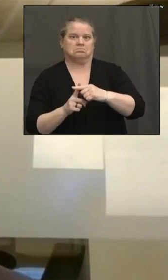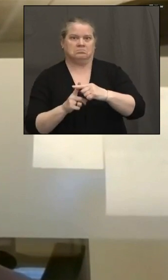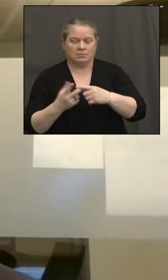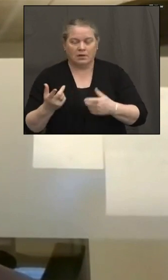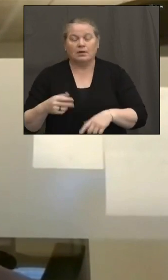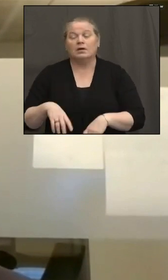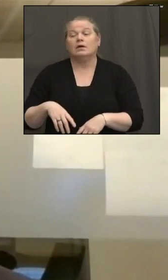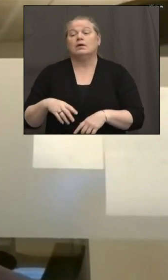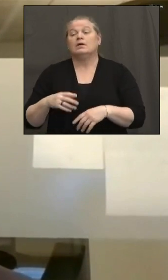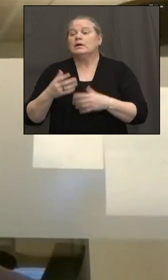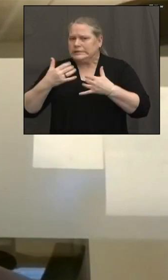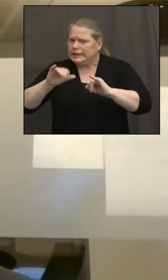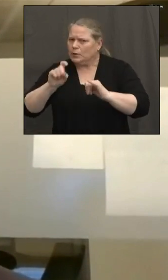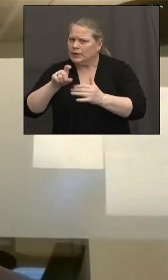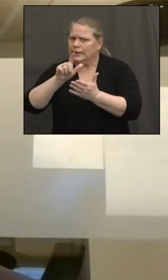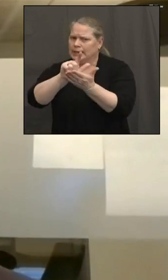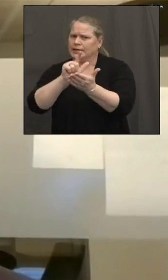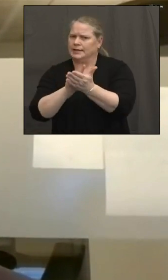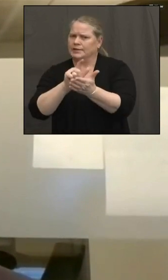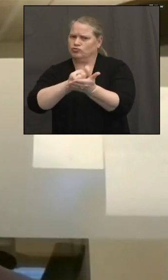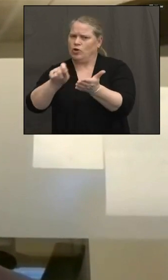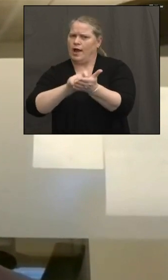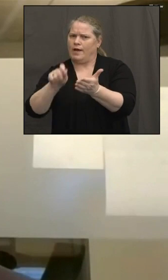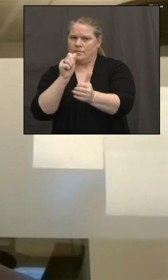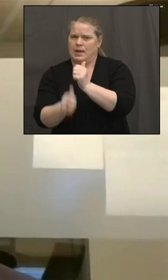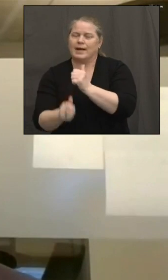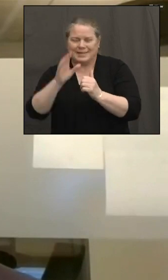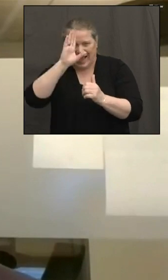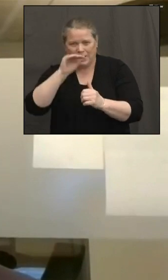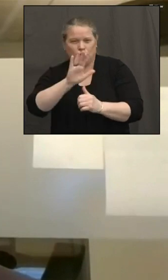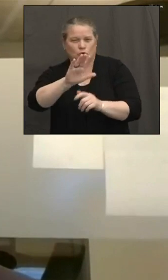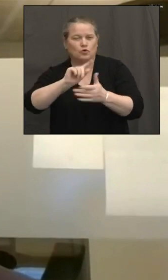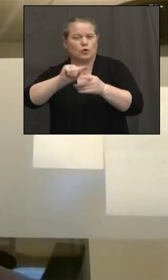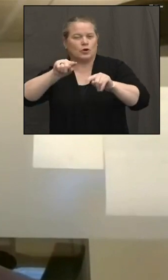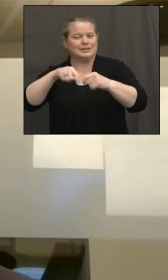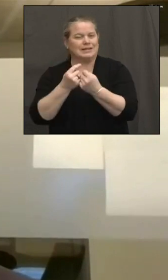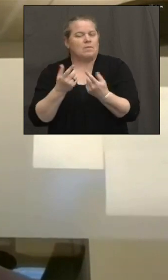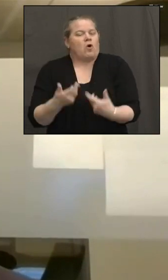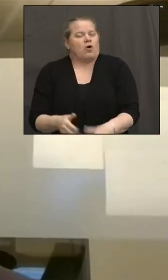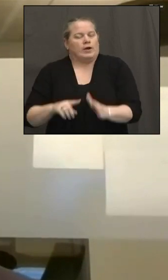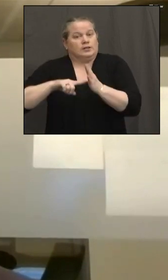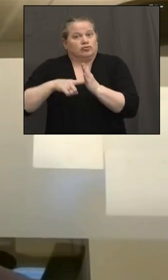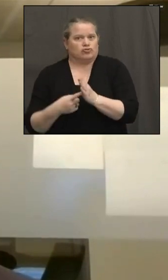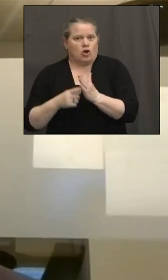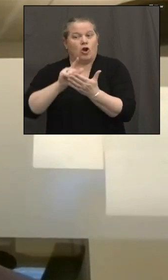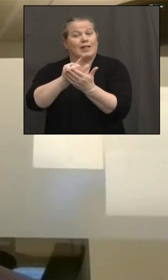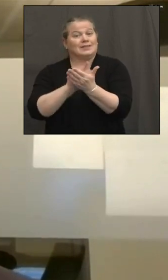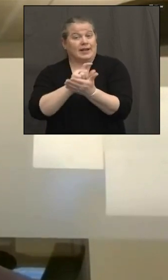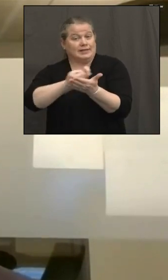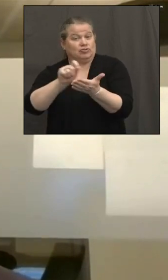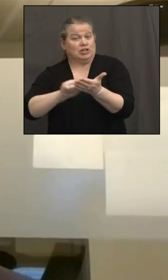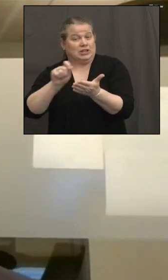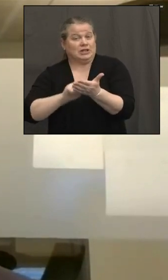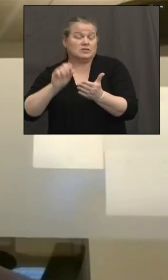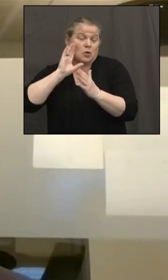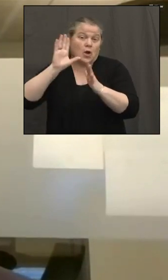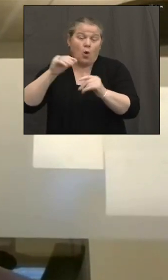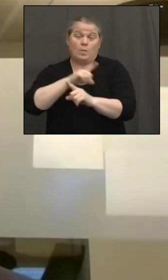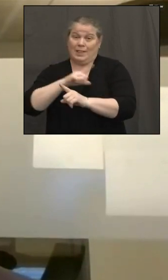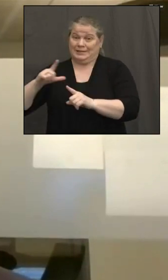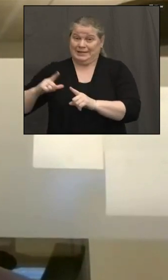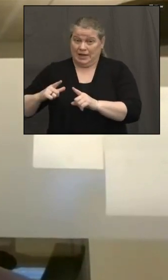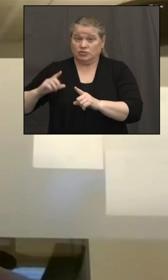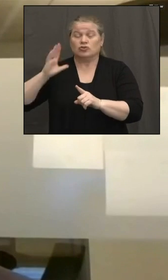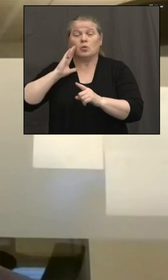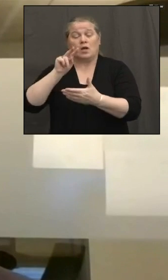passed. I know that your team is already getting to work on drafting legislation, and we're hopeful that the legislature will move quickly